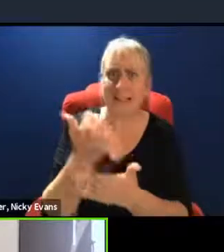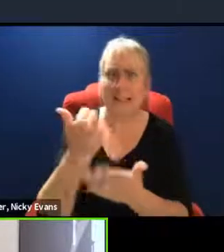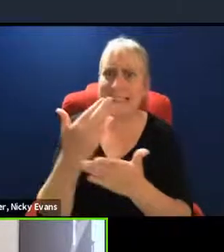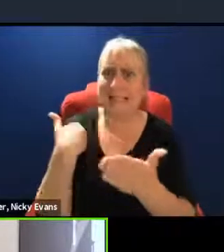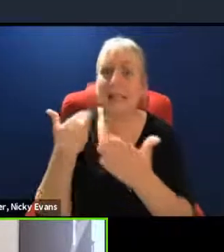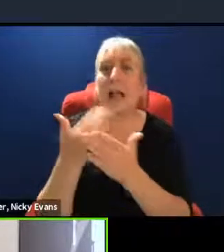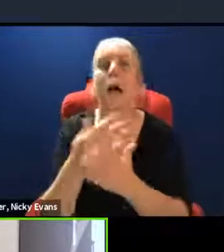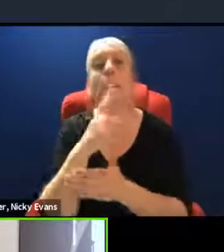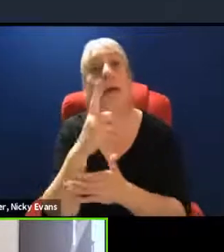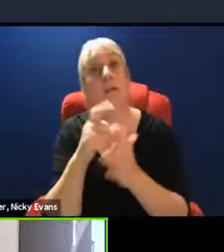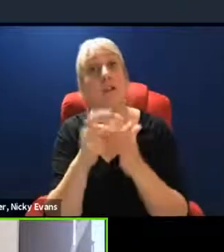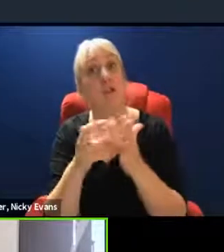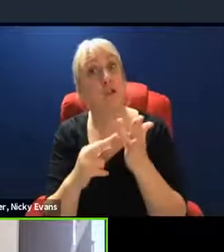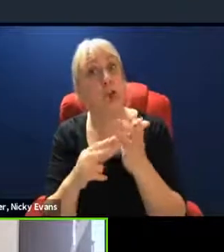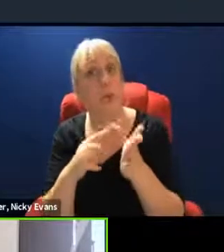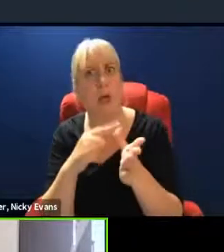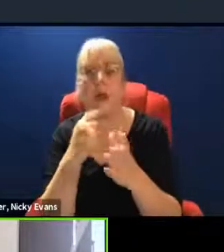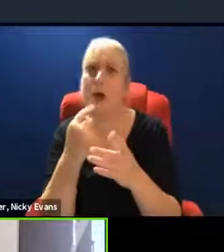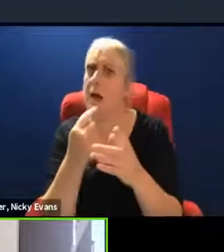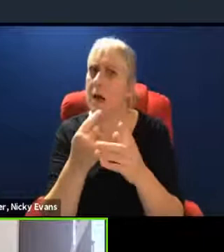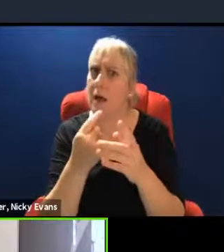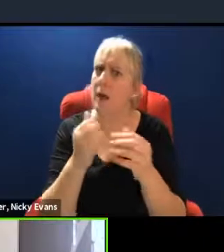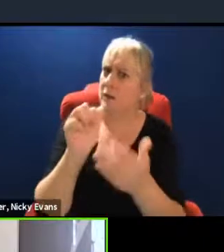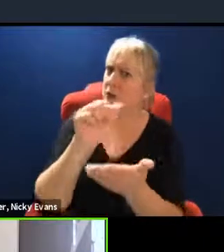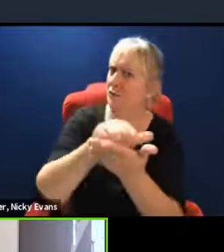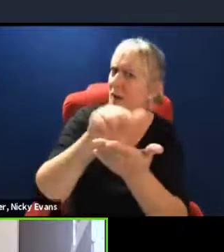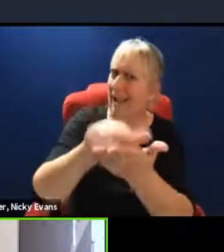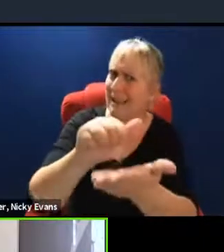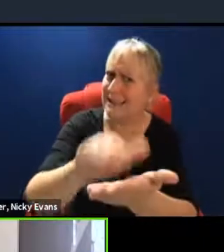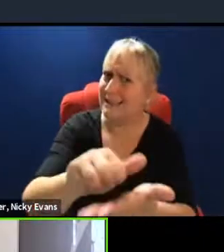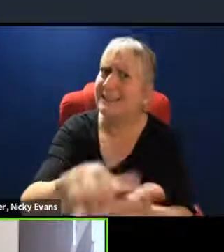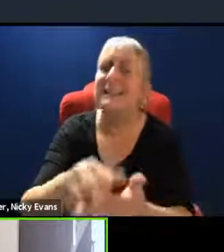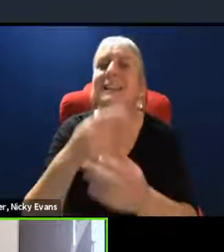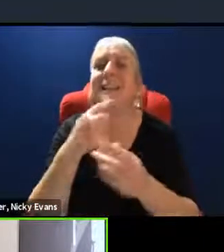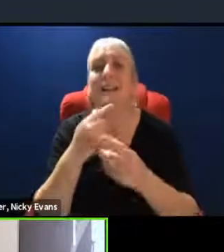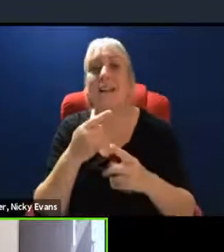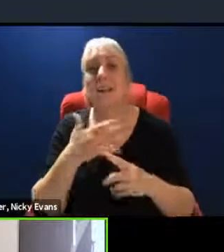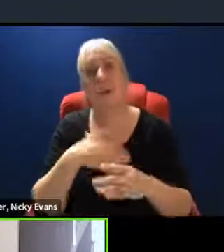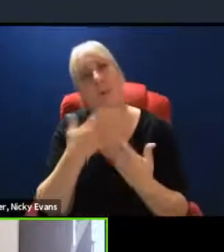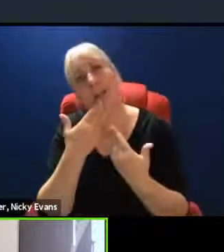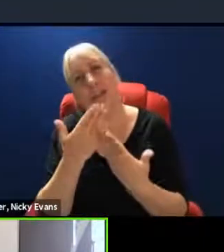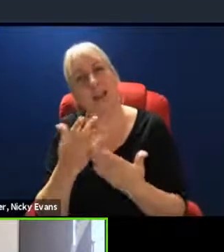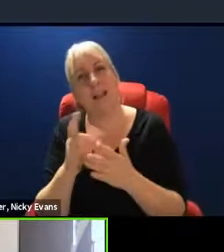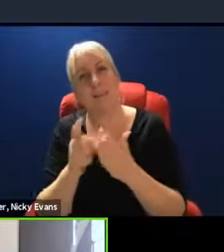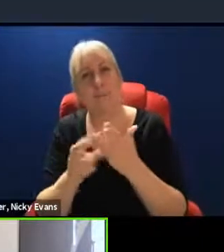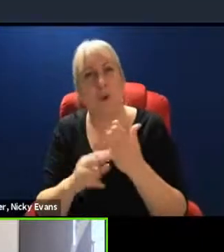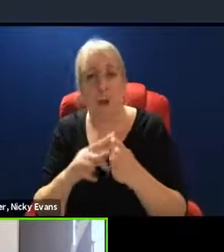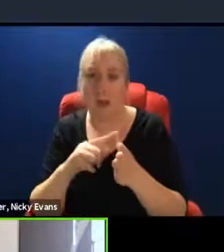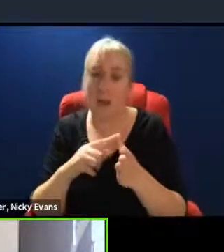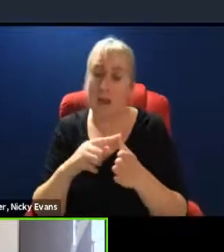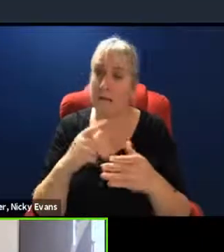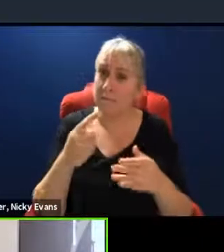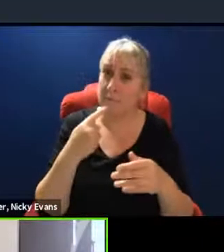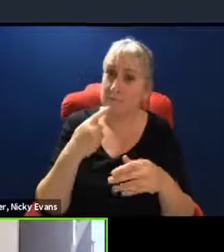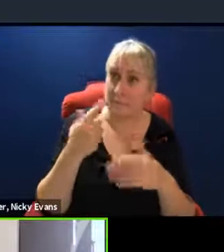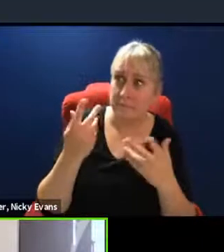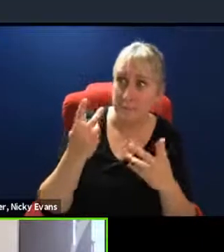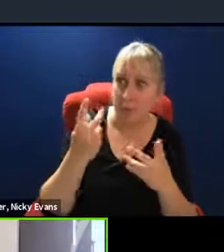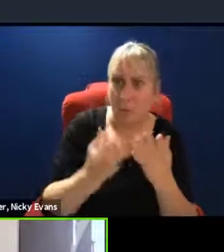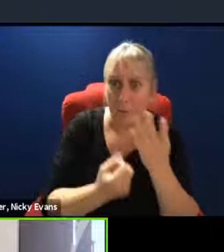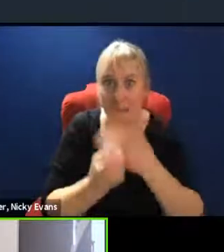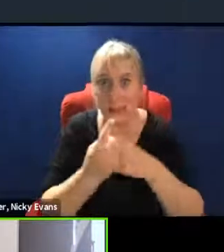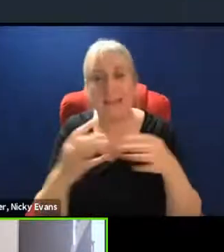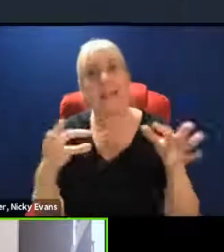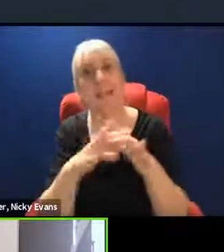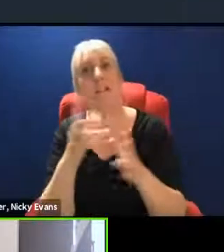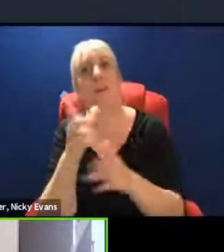in her contribution. really thank you for that, Donna, because what's at stake is is huge and enormous around COP26